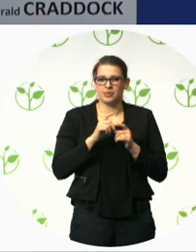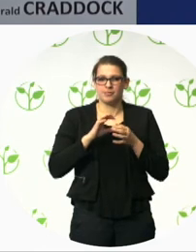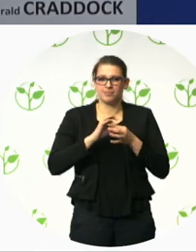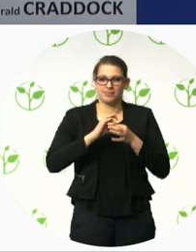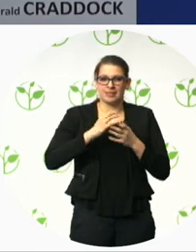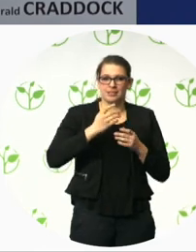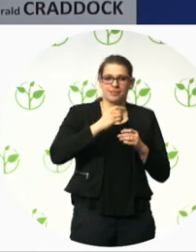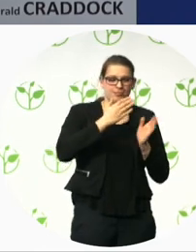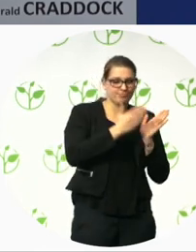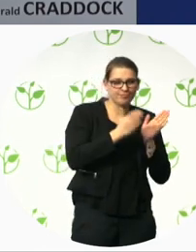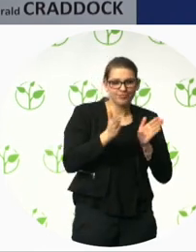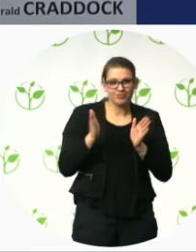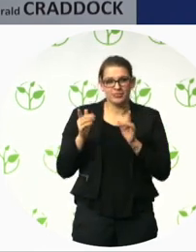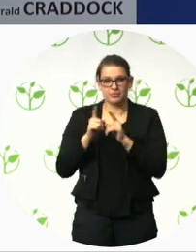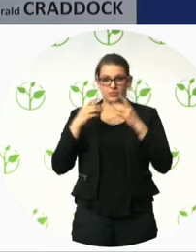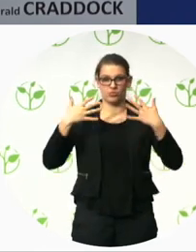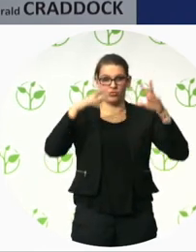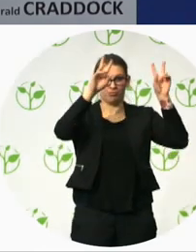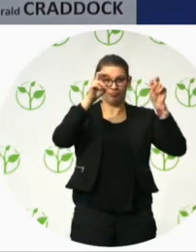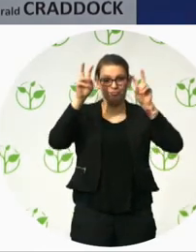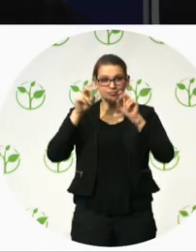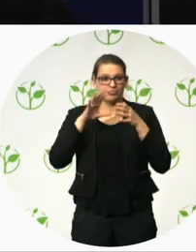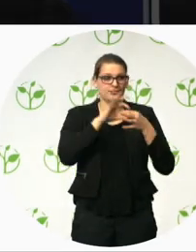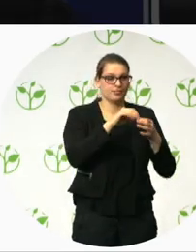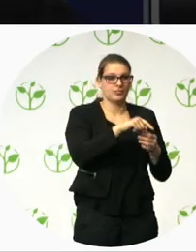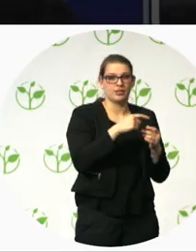the whole neighborhood aspect. So, over to you, Petra.